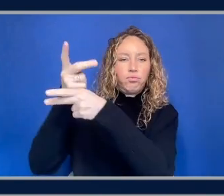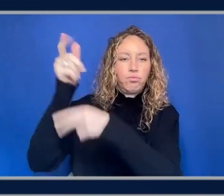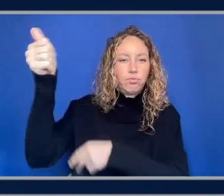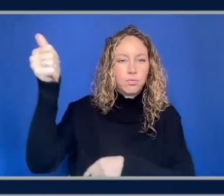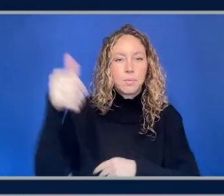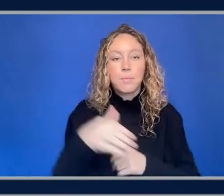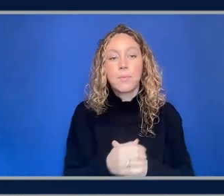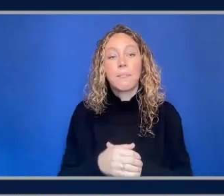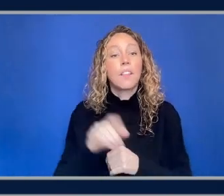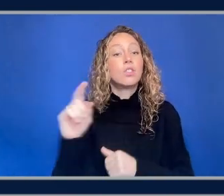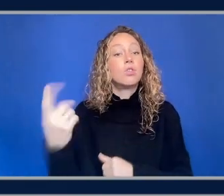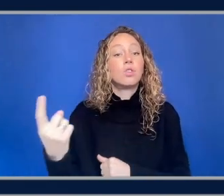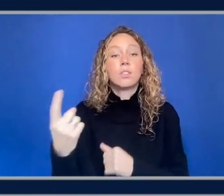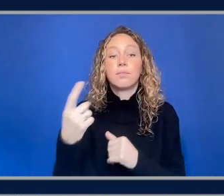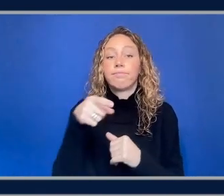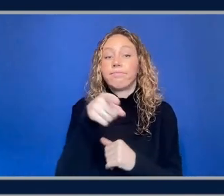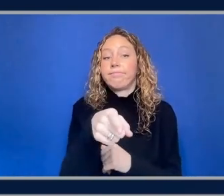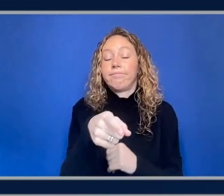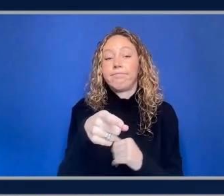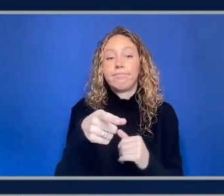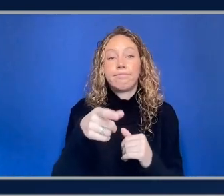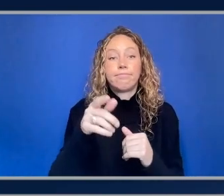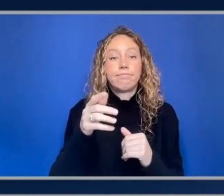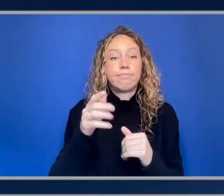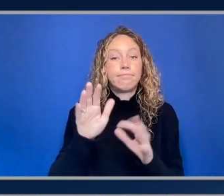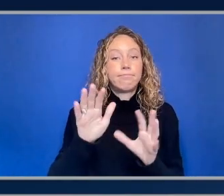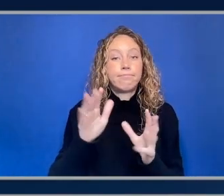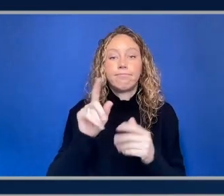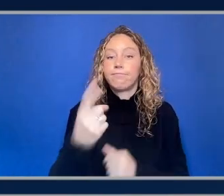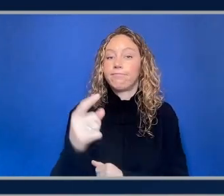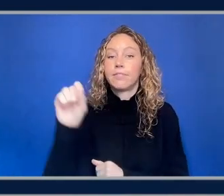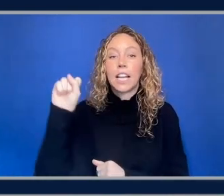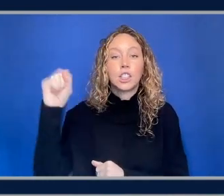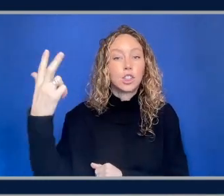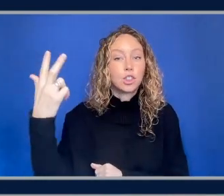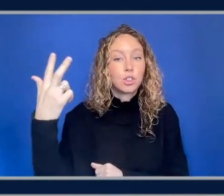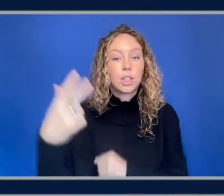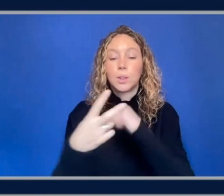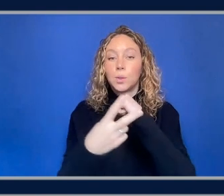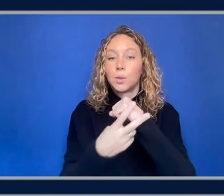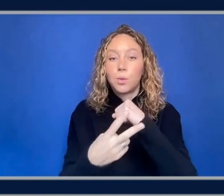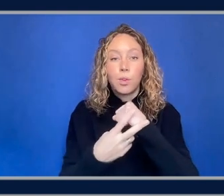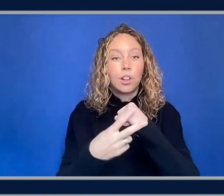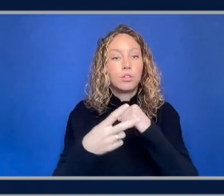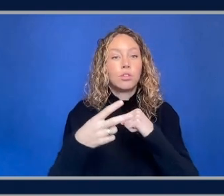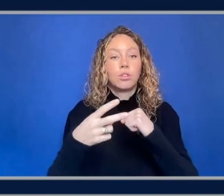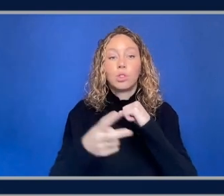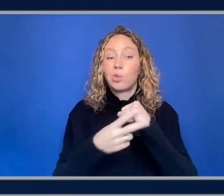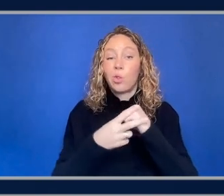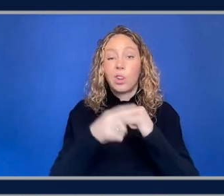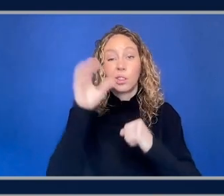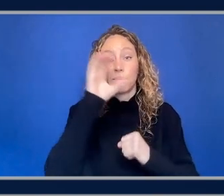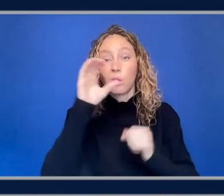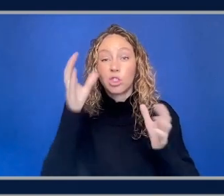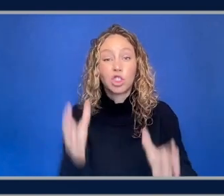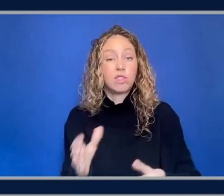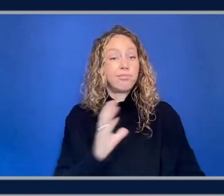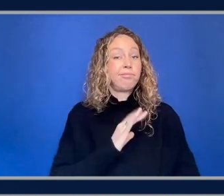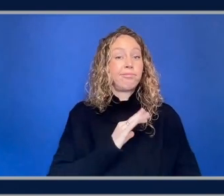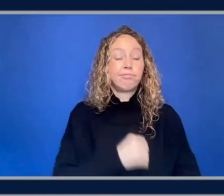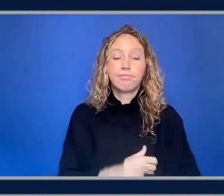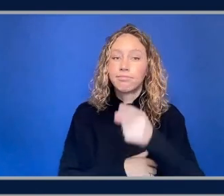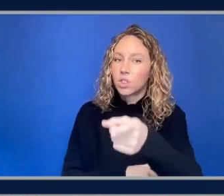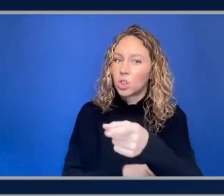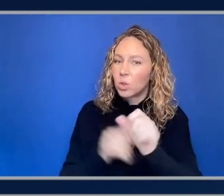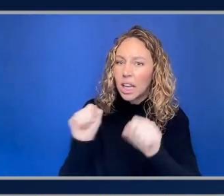basically like yeah like this is the um s3 storage you know storage browser in your application so they can do any